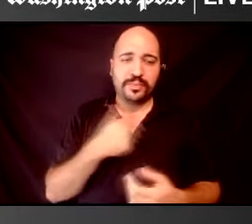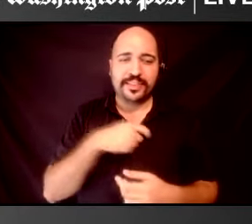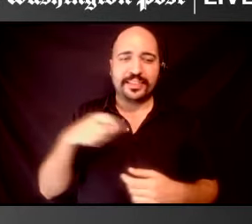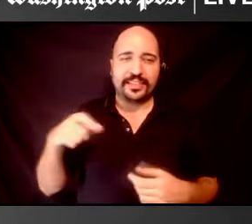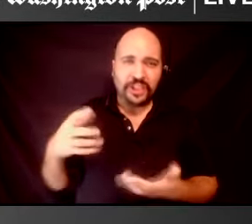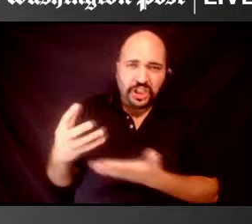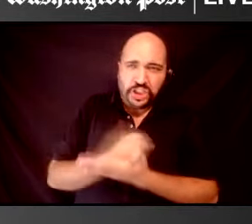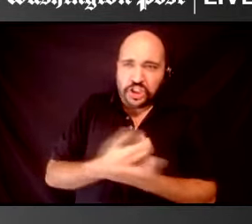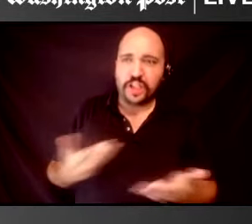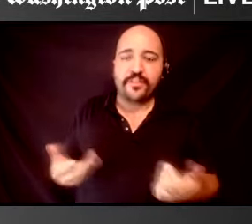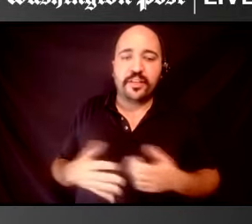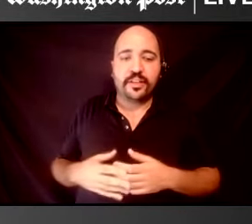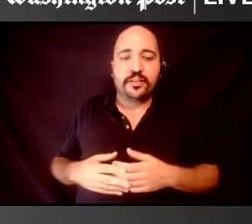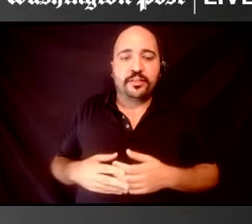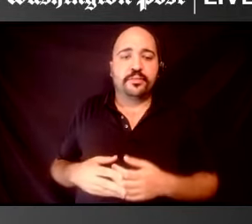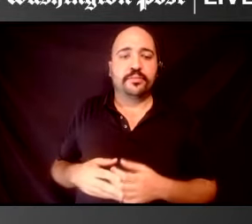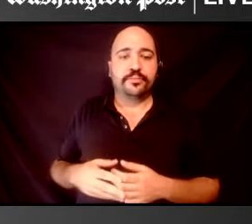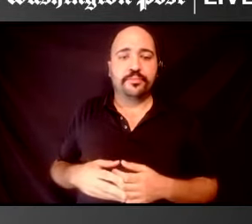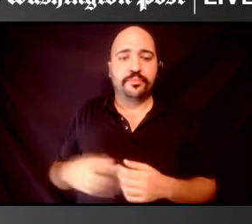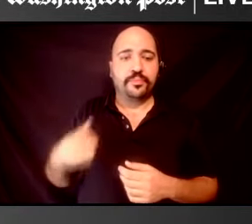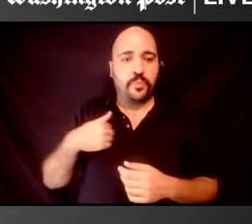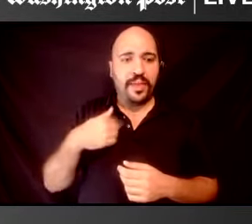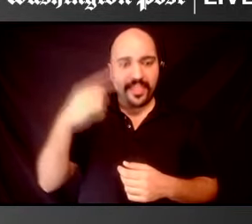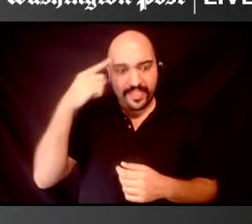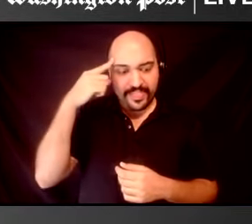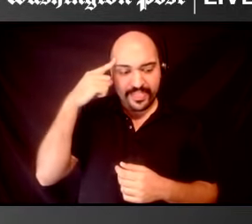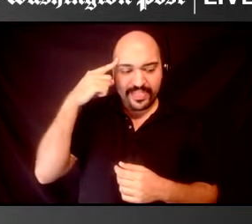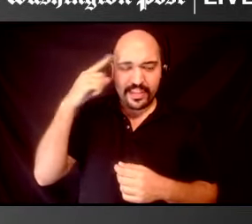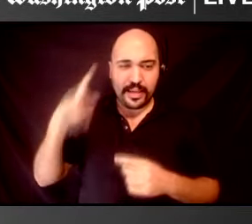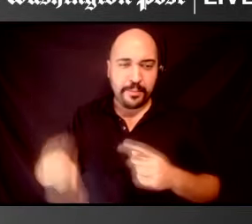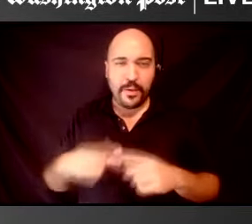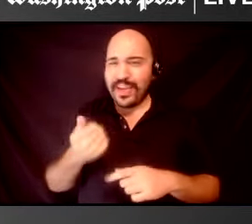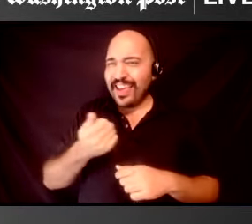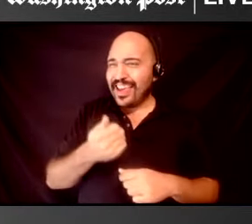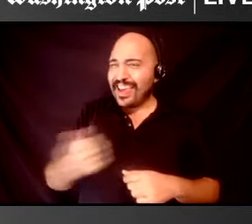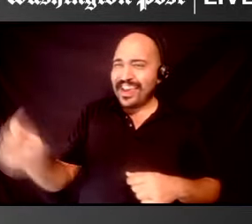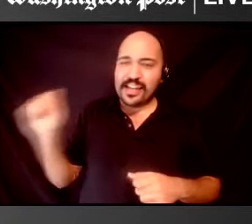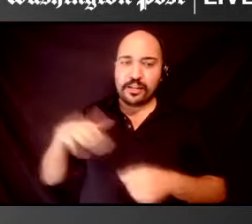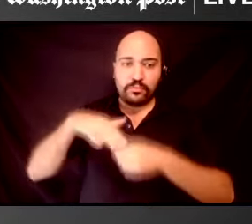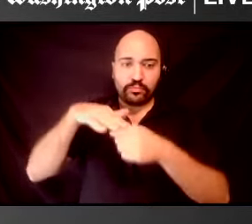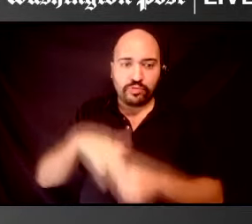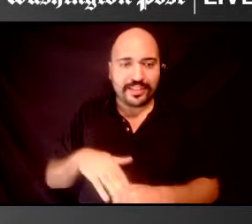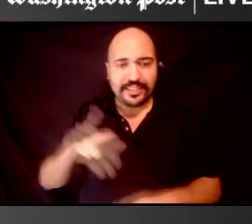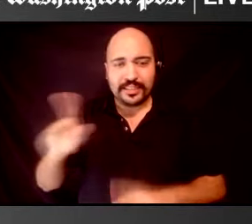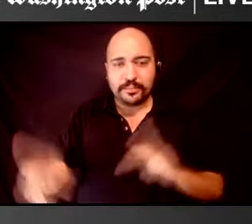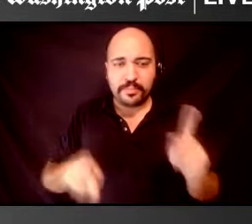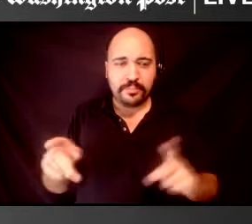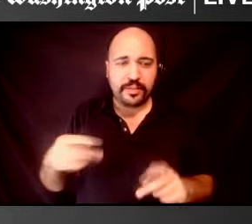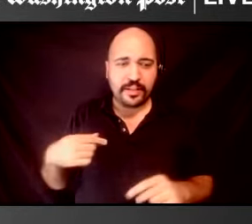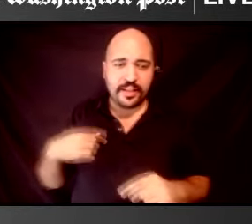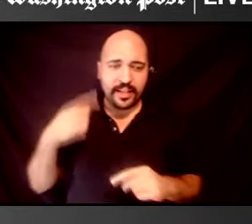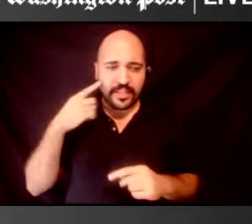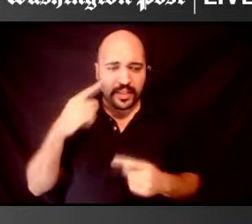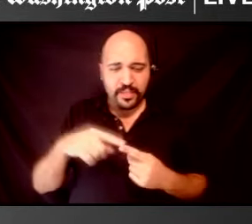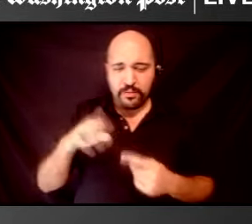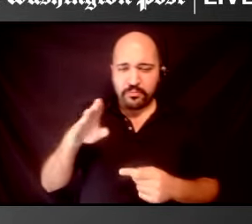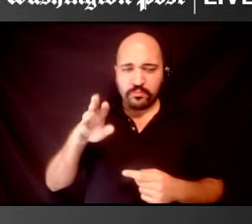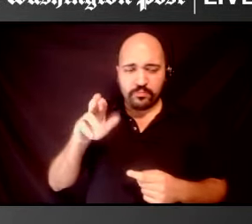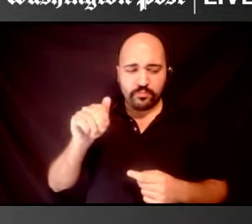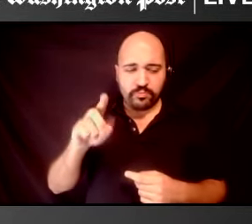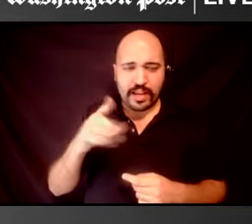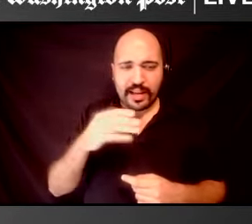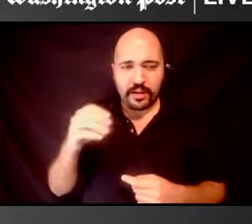when I think about the rights of any oppressed people, I think back to the bread and roses speech, um,